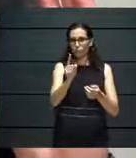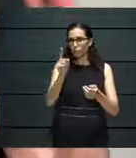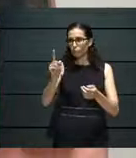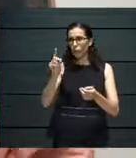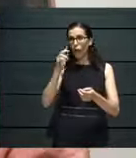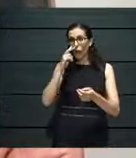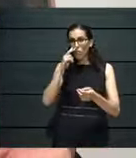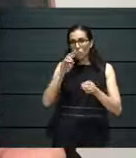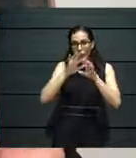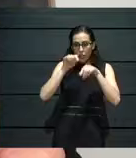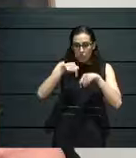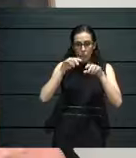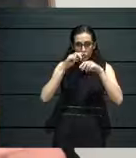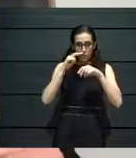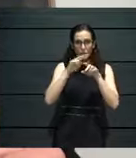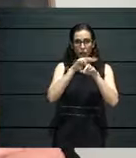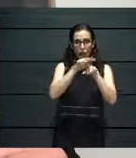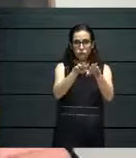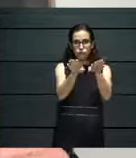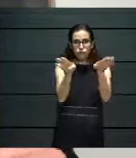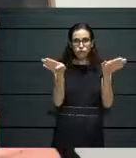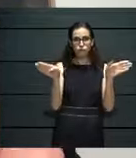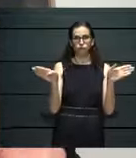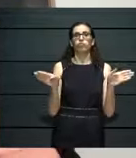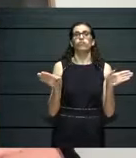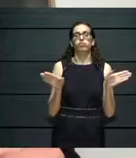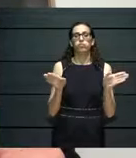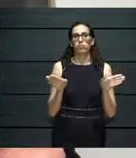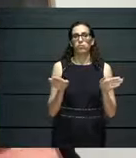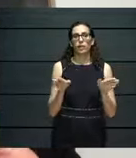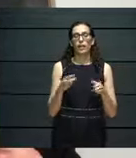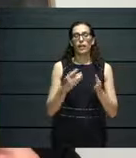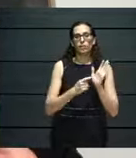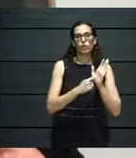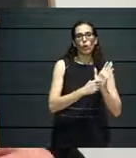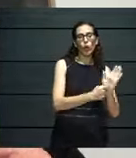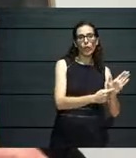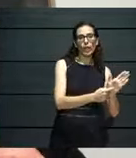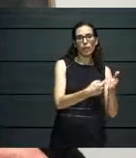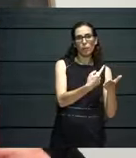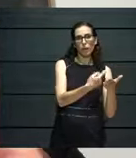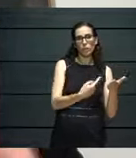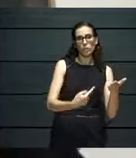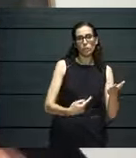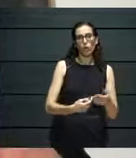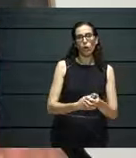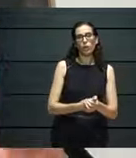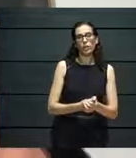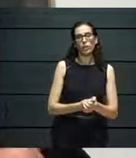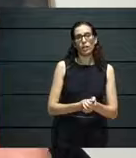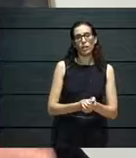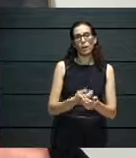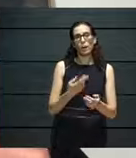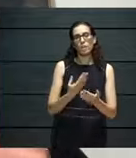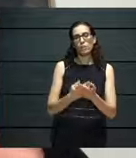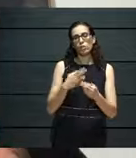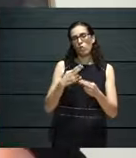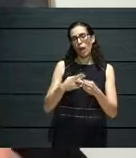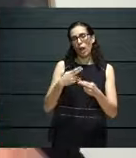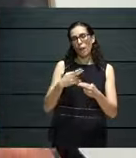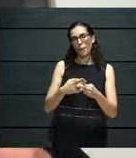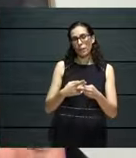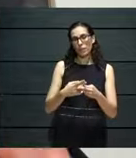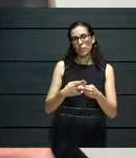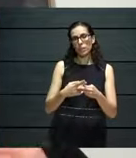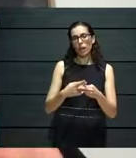as a whole, kind of how we devise the narrative to make every single work,